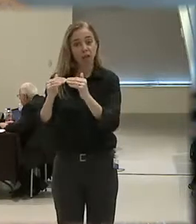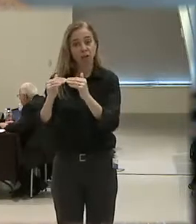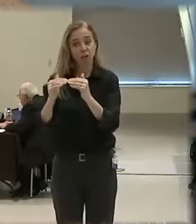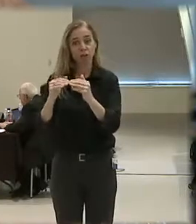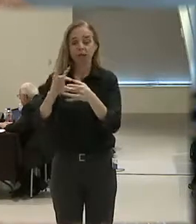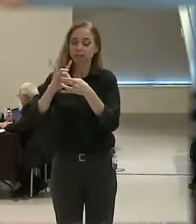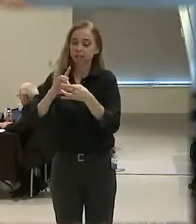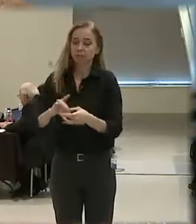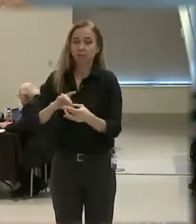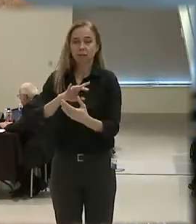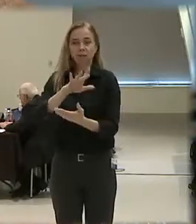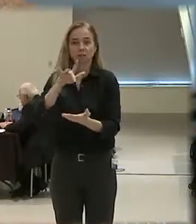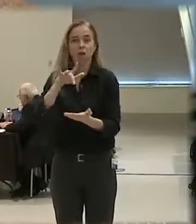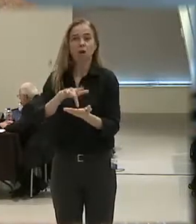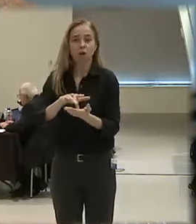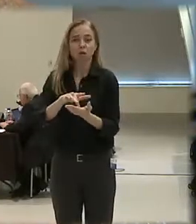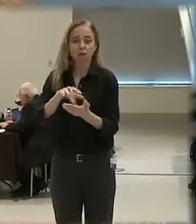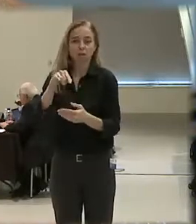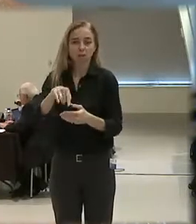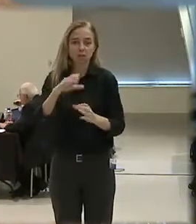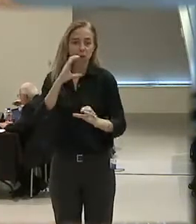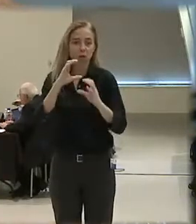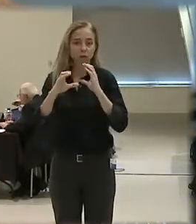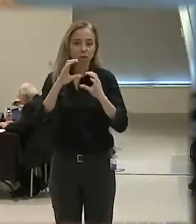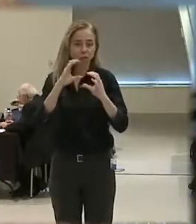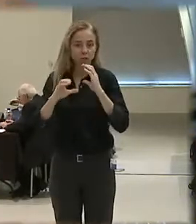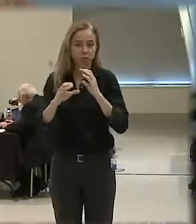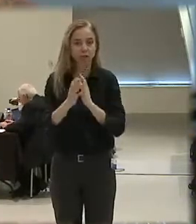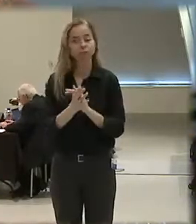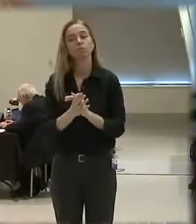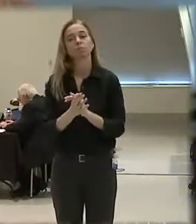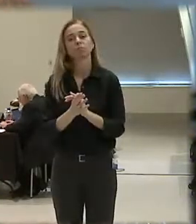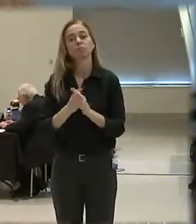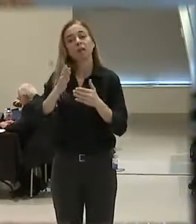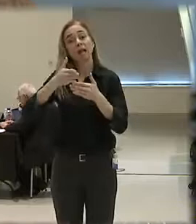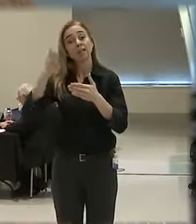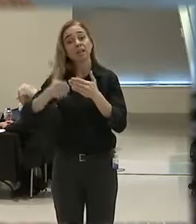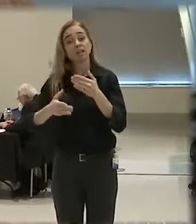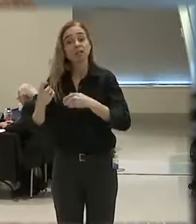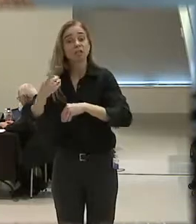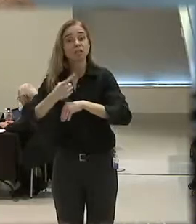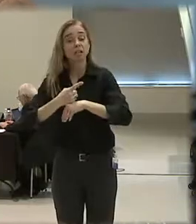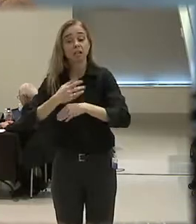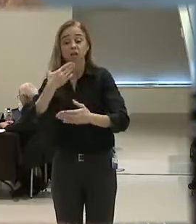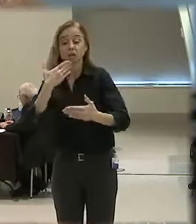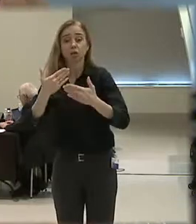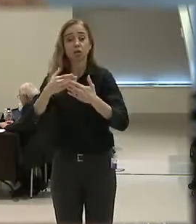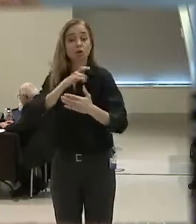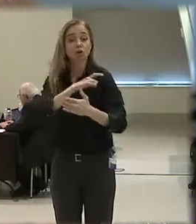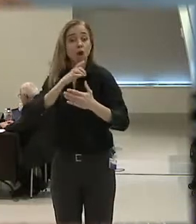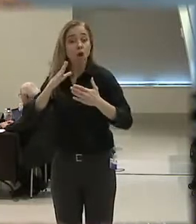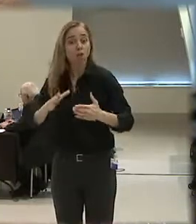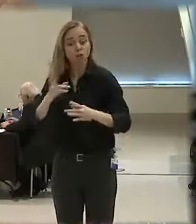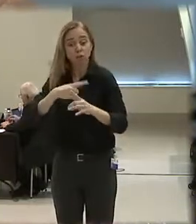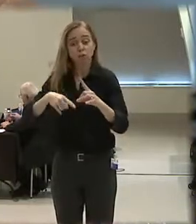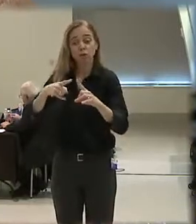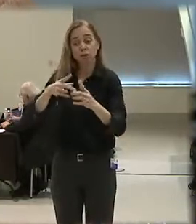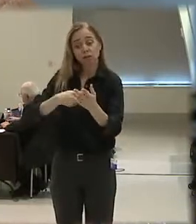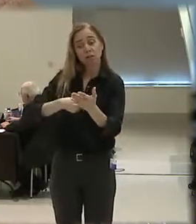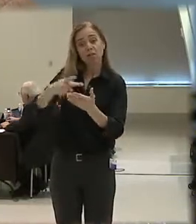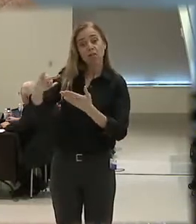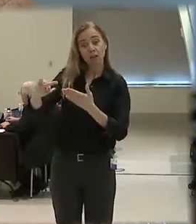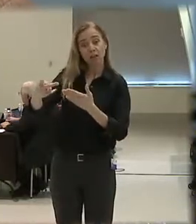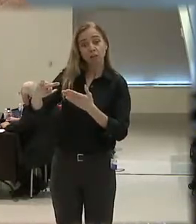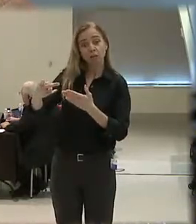heart of this conversation. And when we fail, at the end of the day, the good officers, when we fail to hold bad